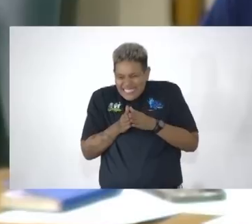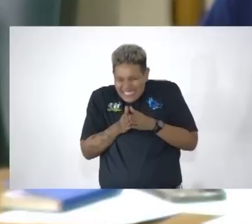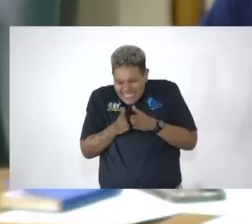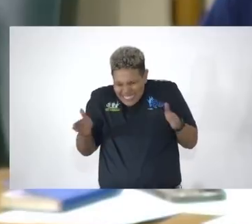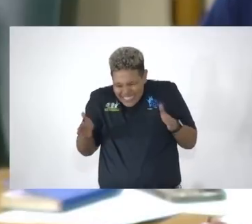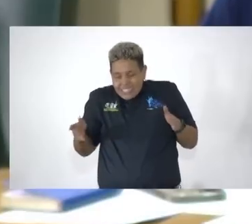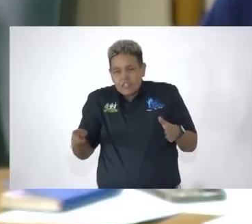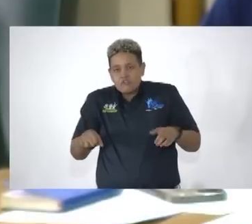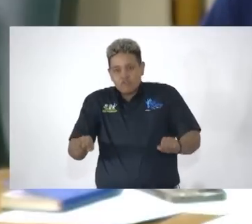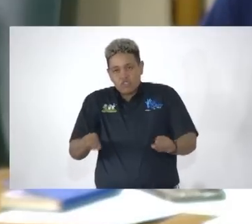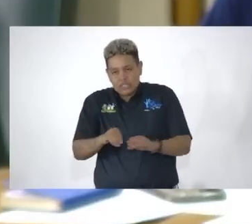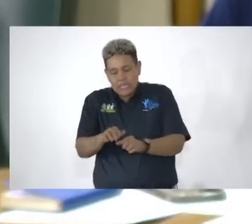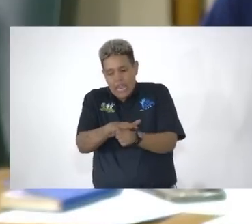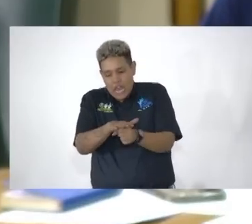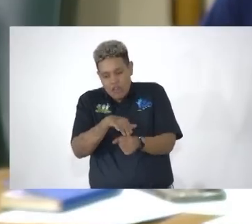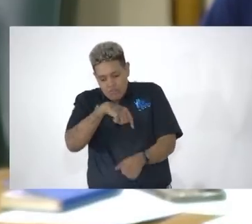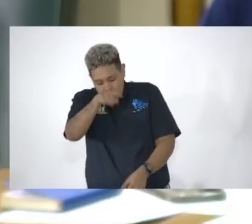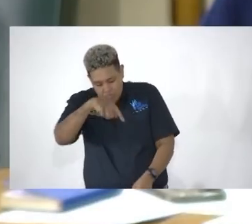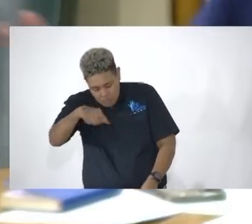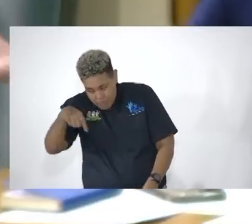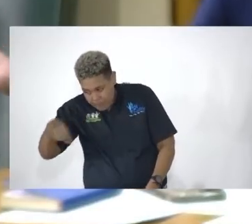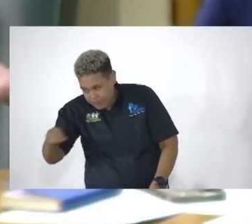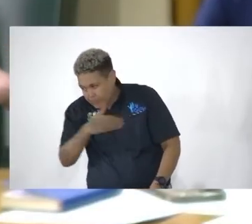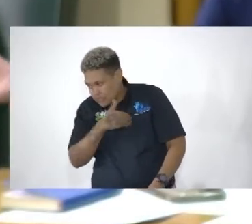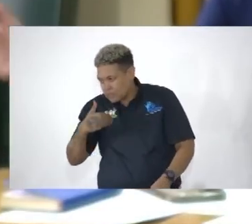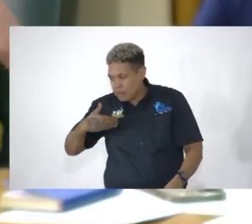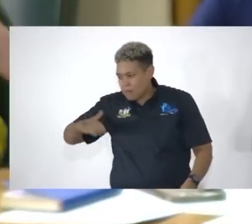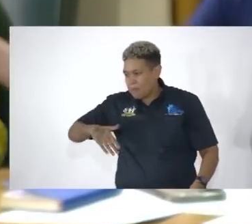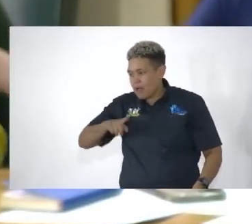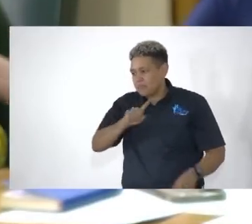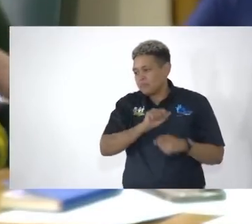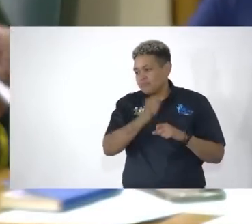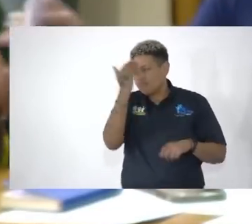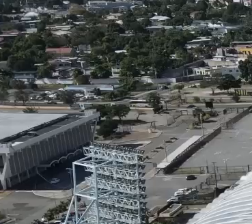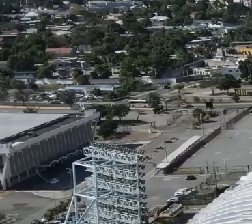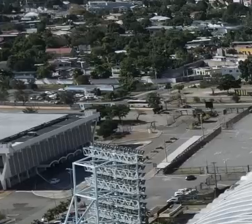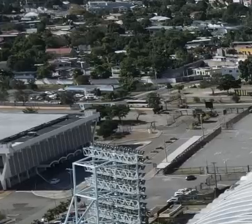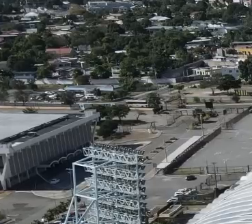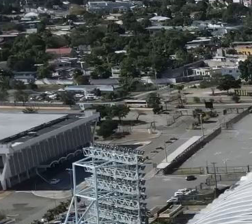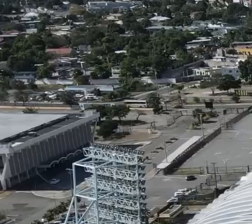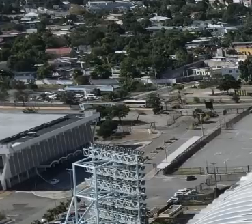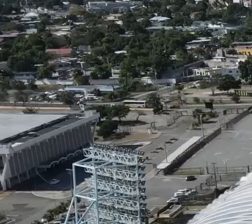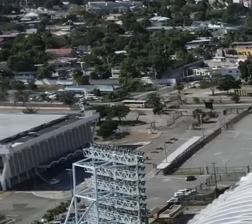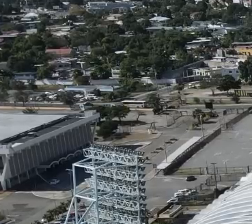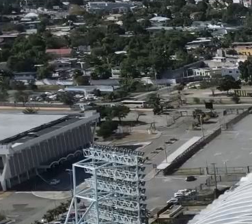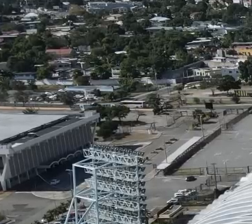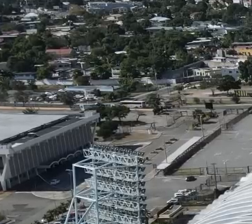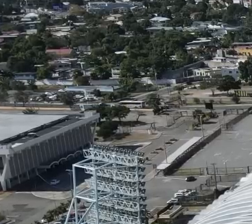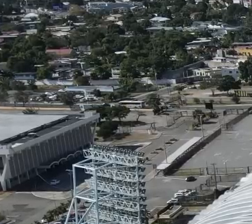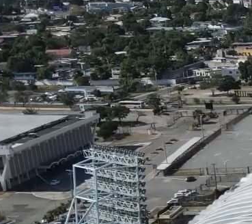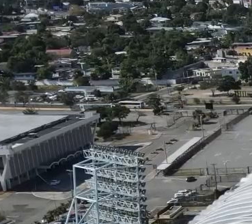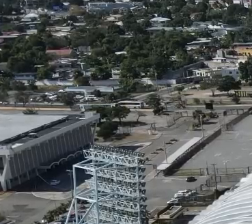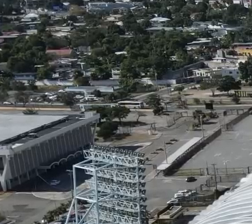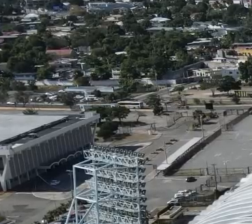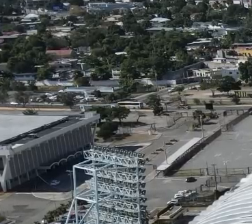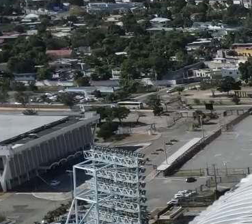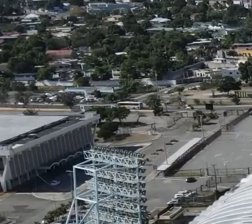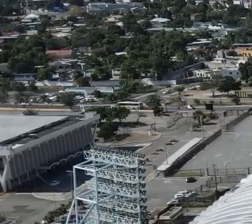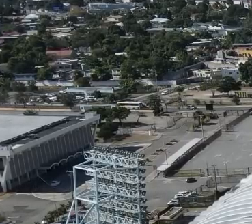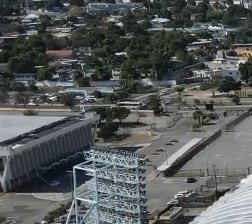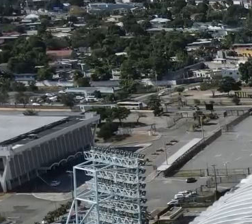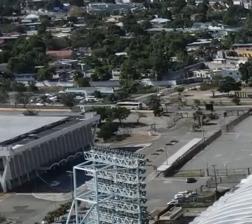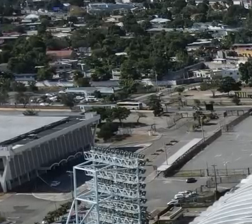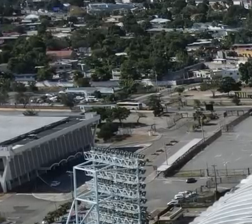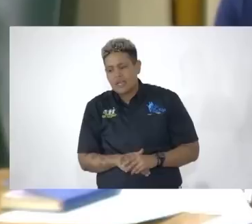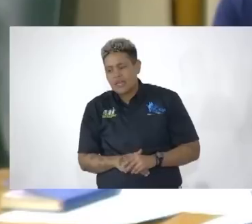streets in the area. Noting that the project is long in coming, Minister Grange says it takes time to do